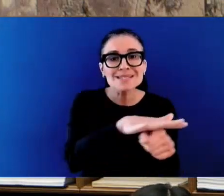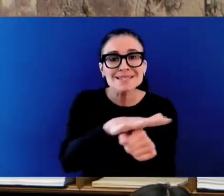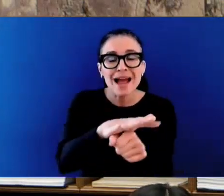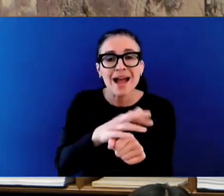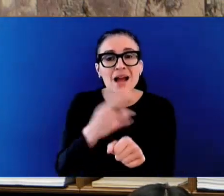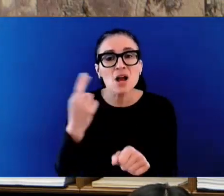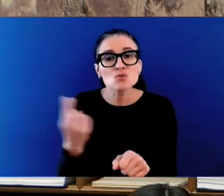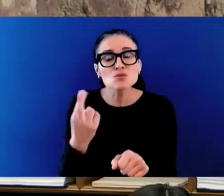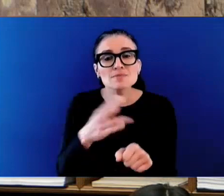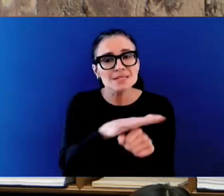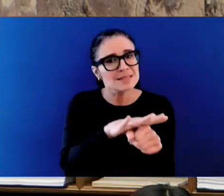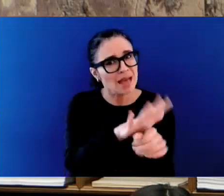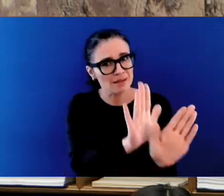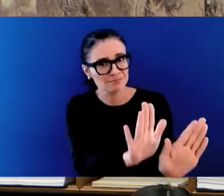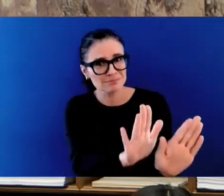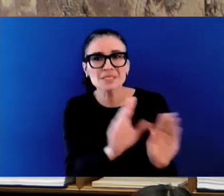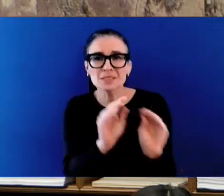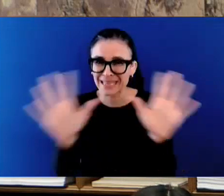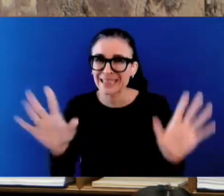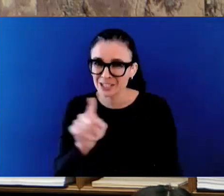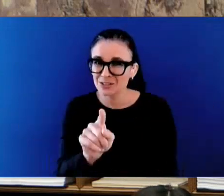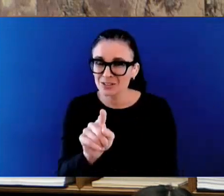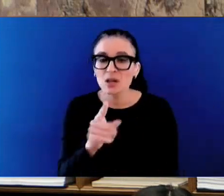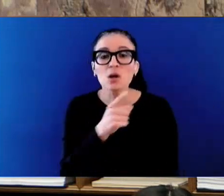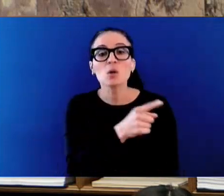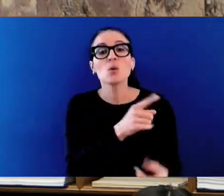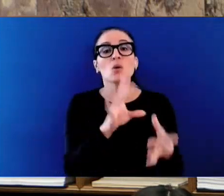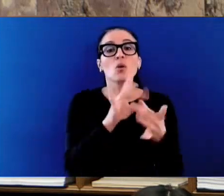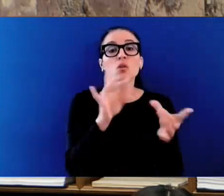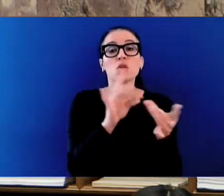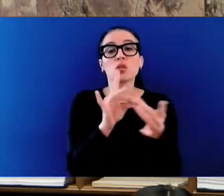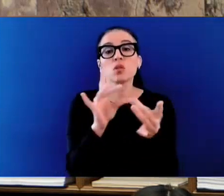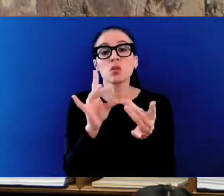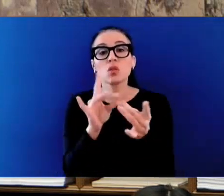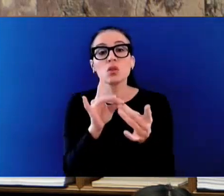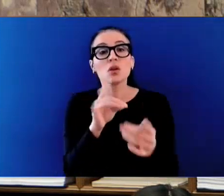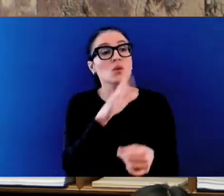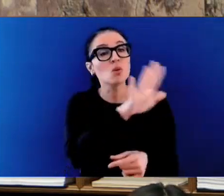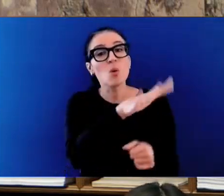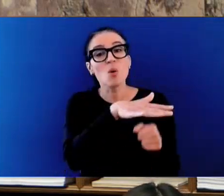that message back to her constituents, because that's a fact, Honourable Member.